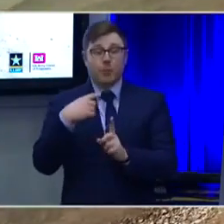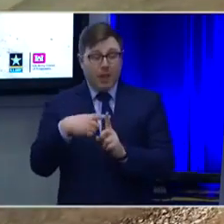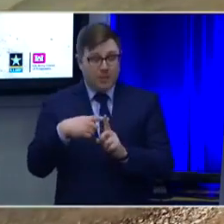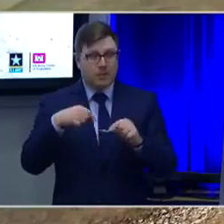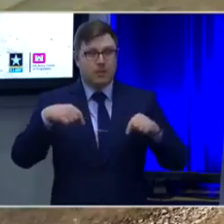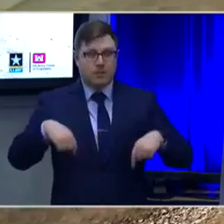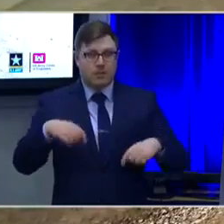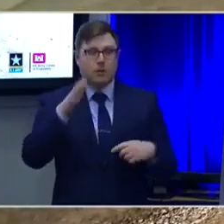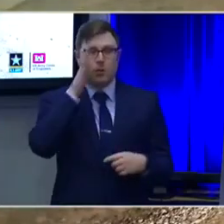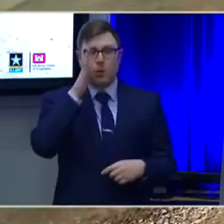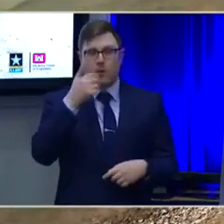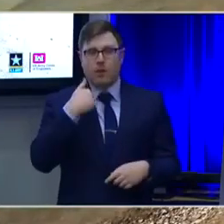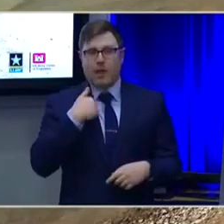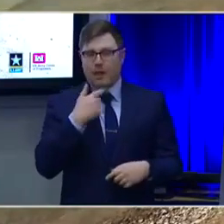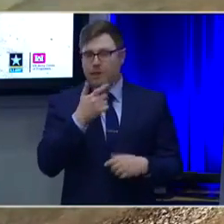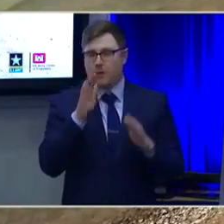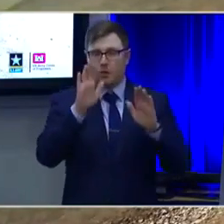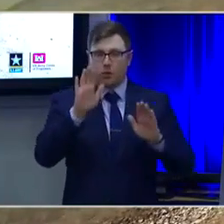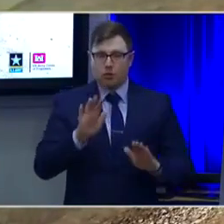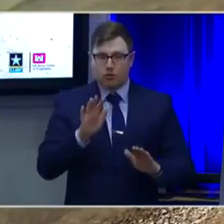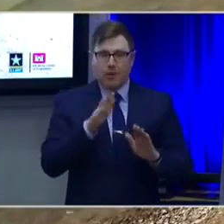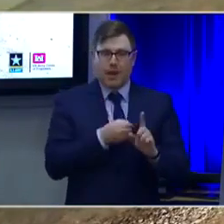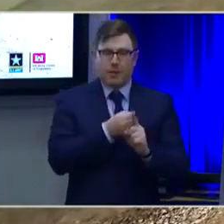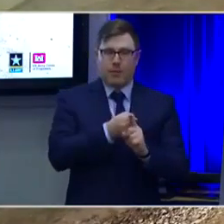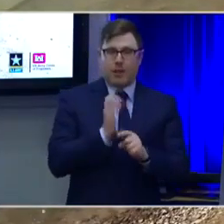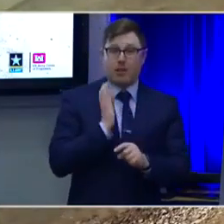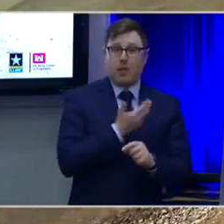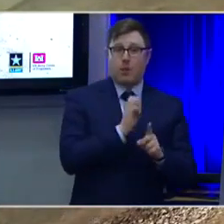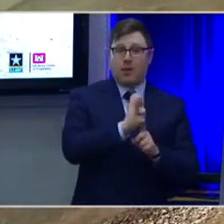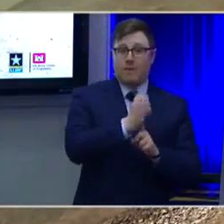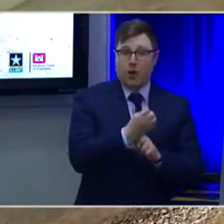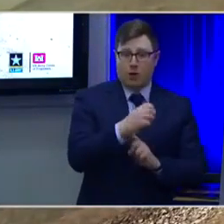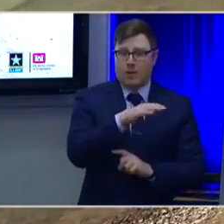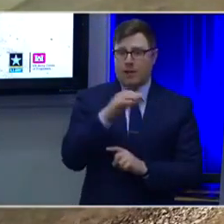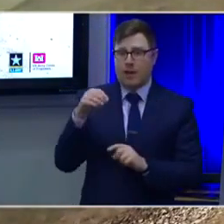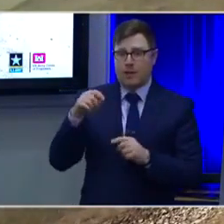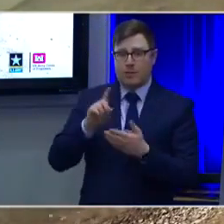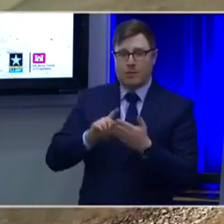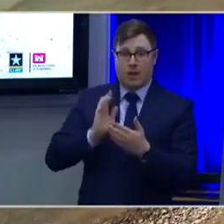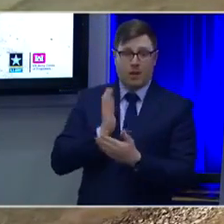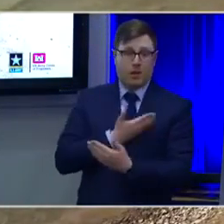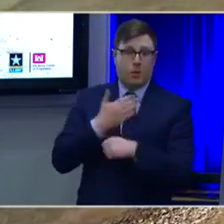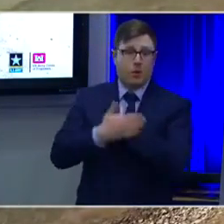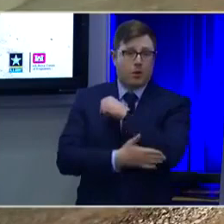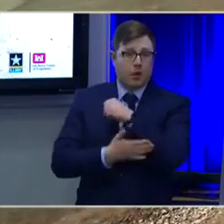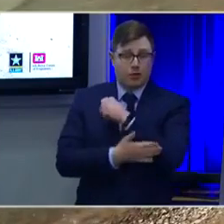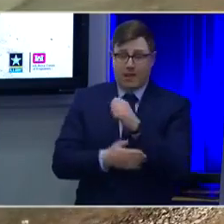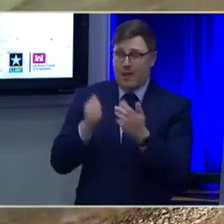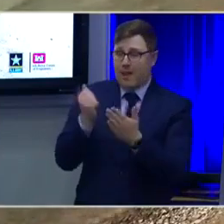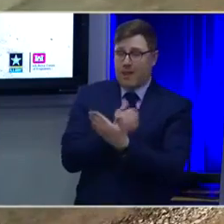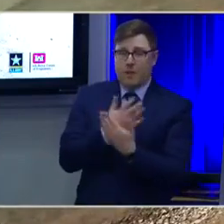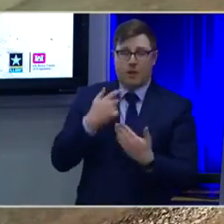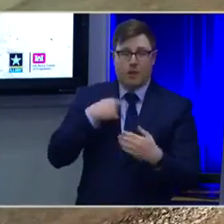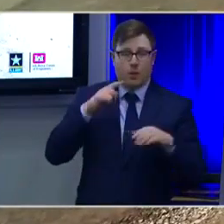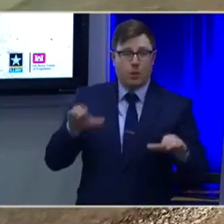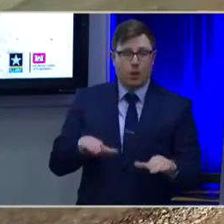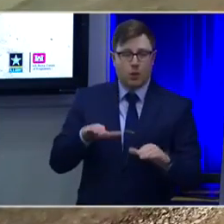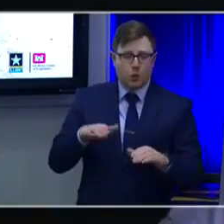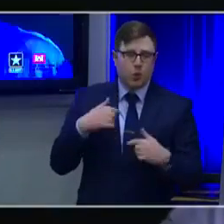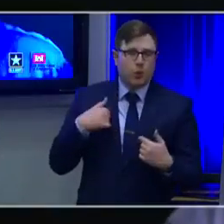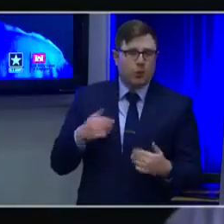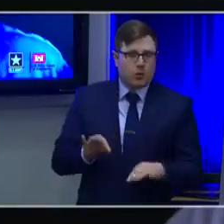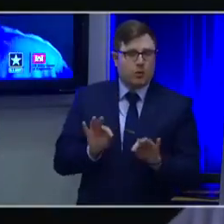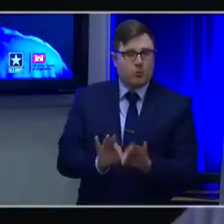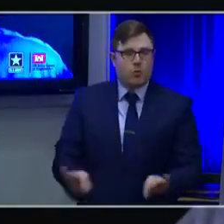And I believe what USACE does for our wetlands and all of the waters of the United States has been valuable, and I just really wanted to be a part of that